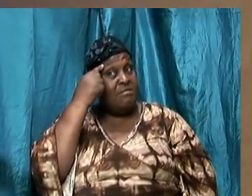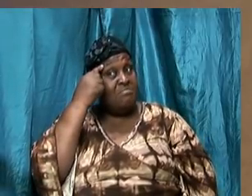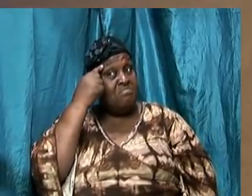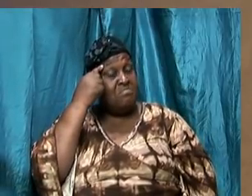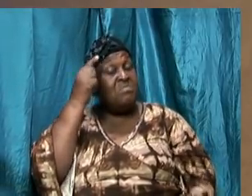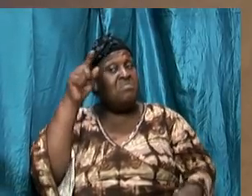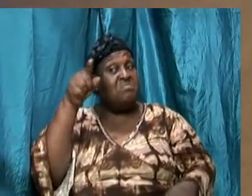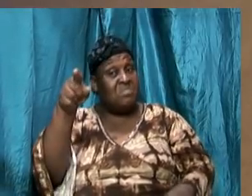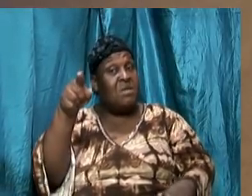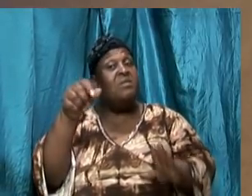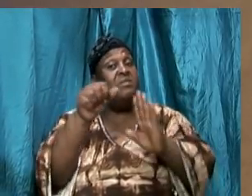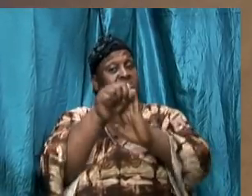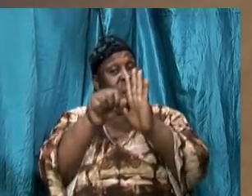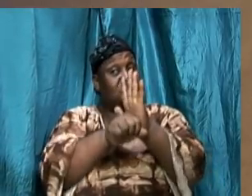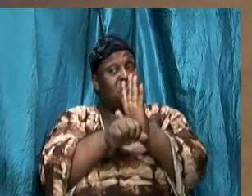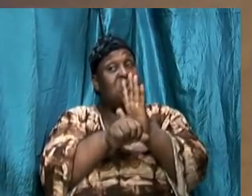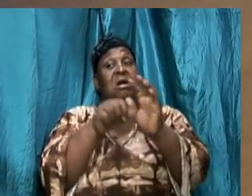day